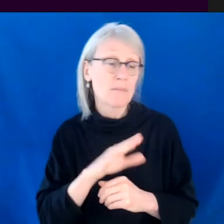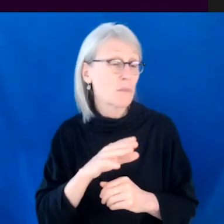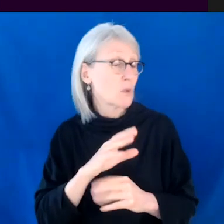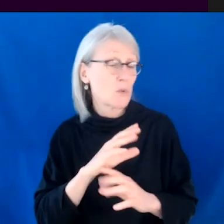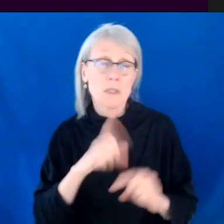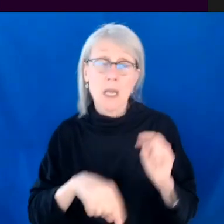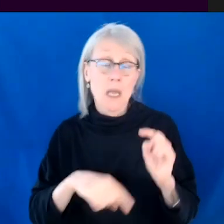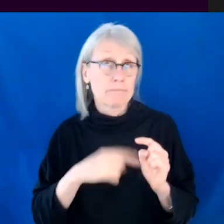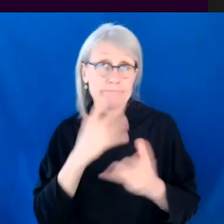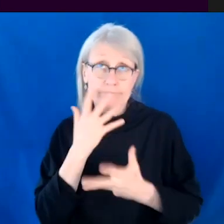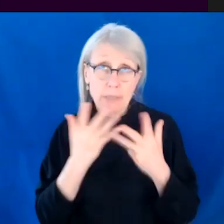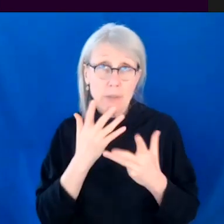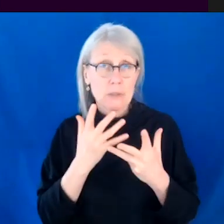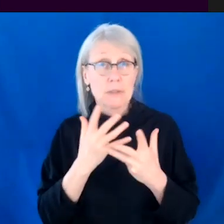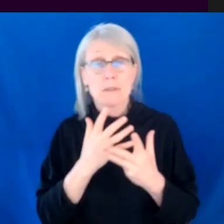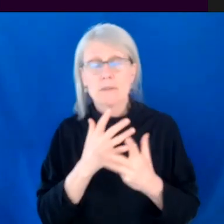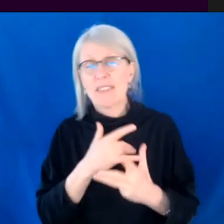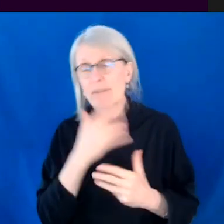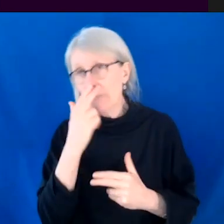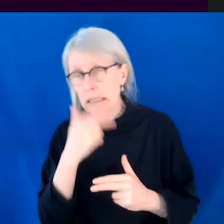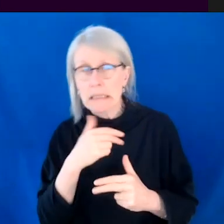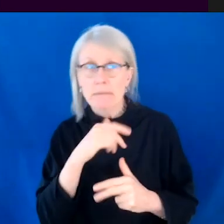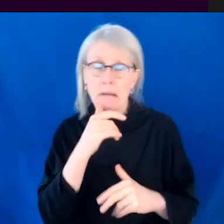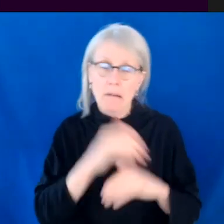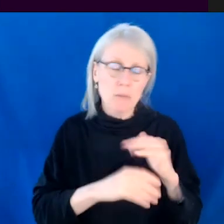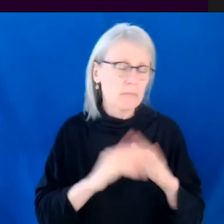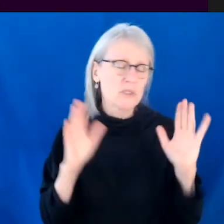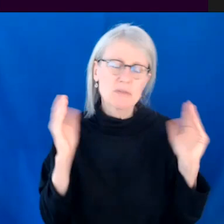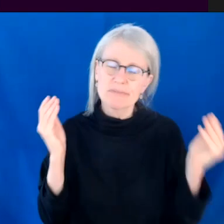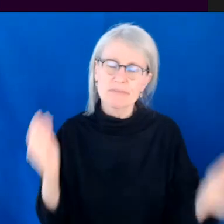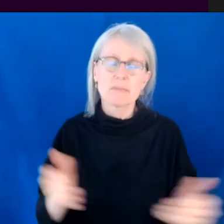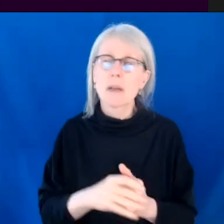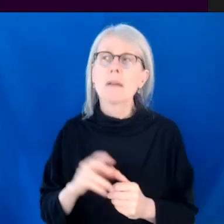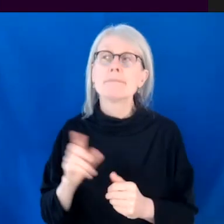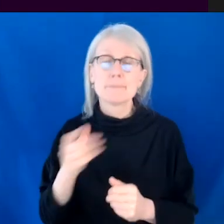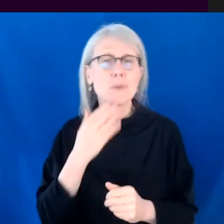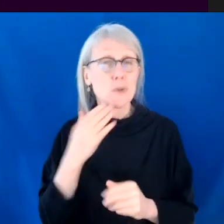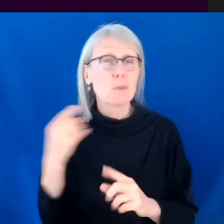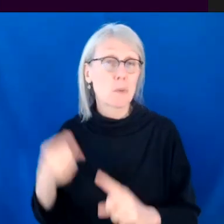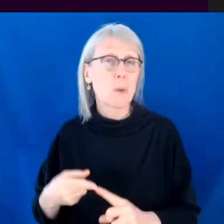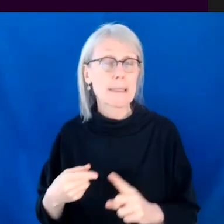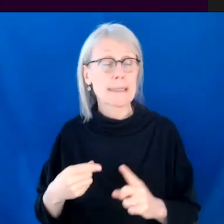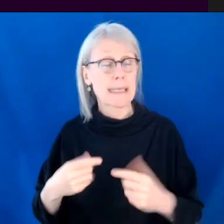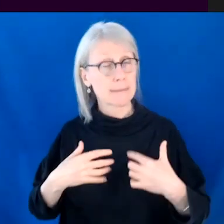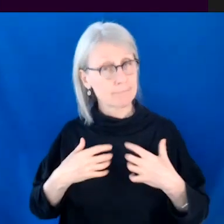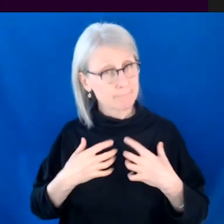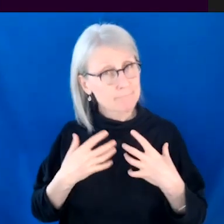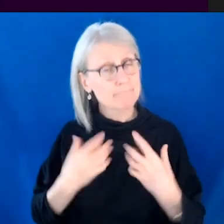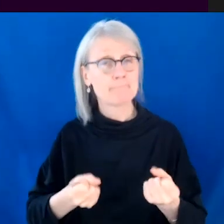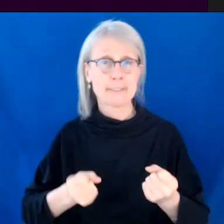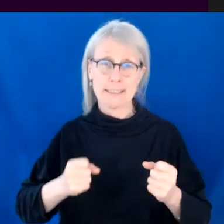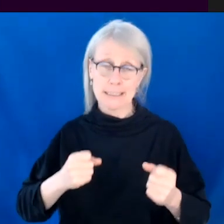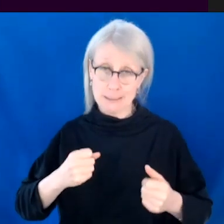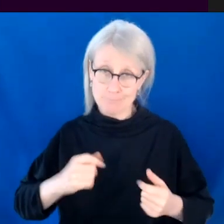shame. And I think that that was really good advice because it just made me push myself a little outside of my comfort zone